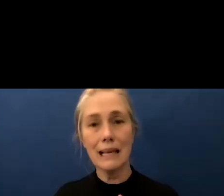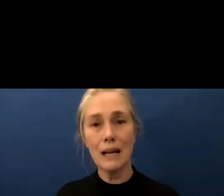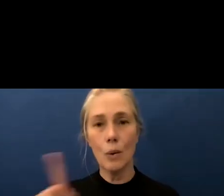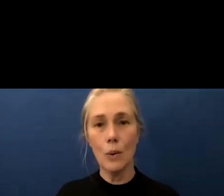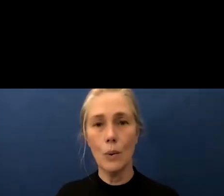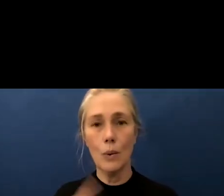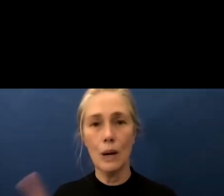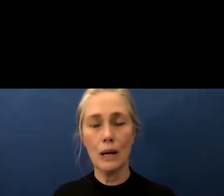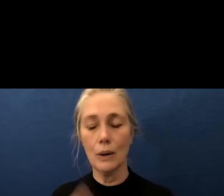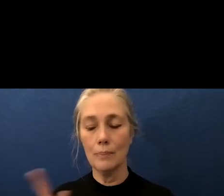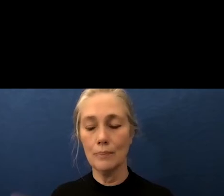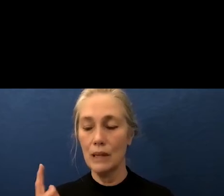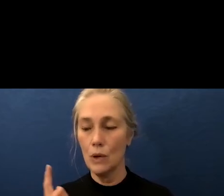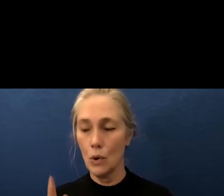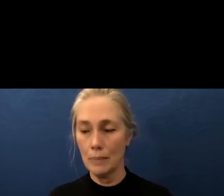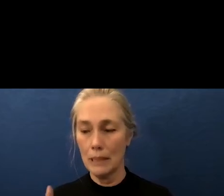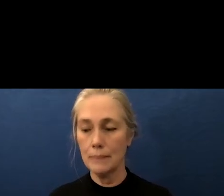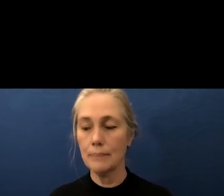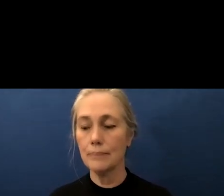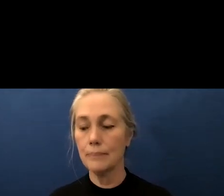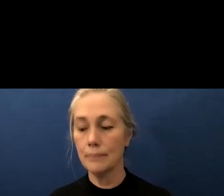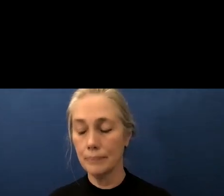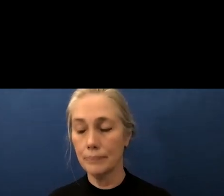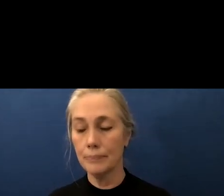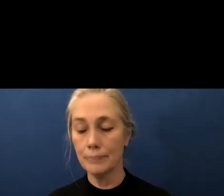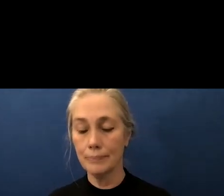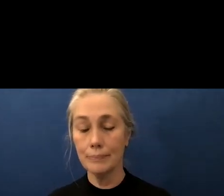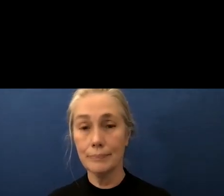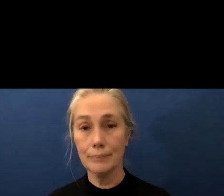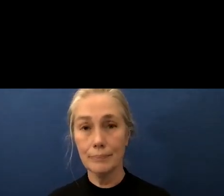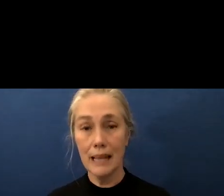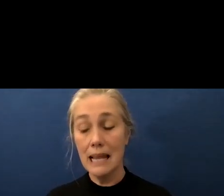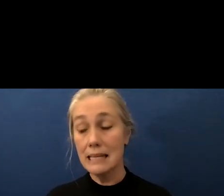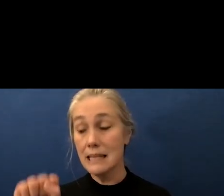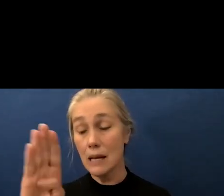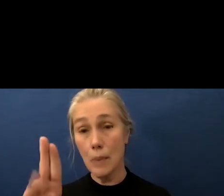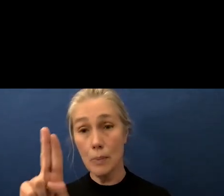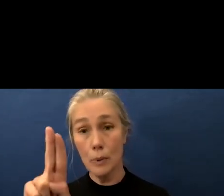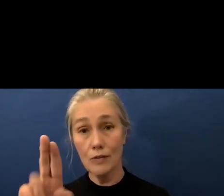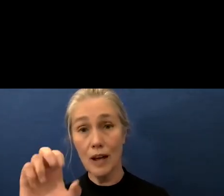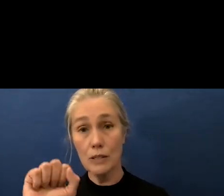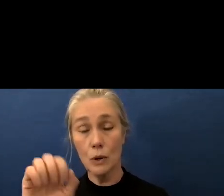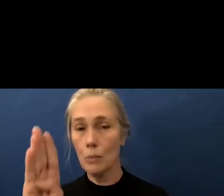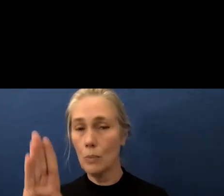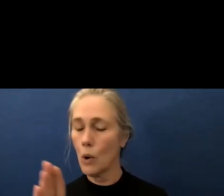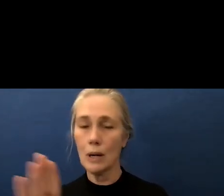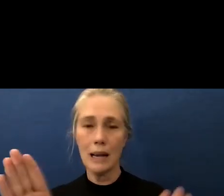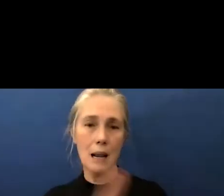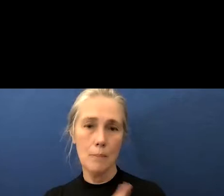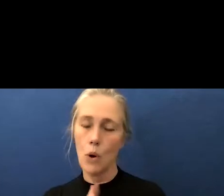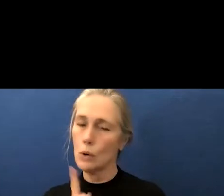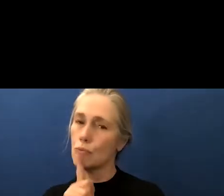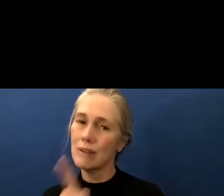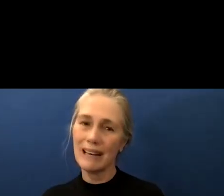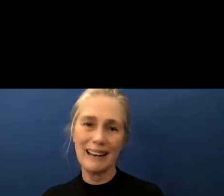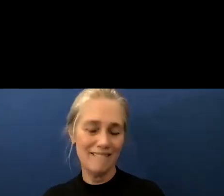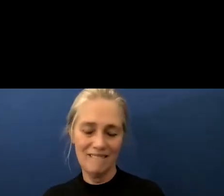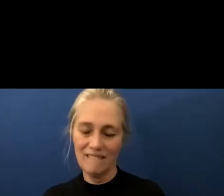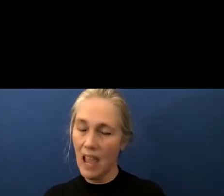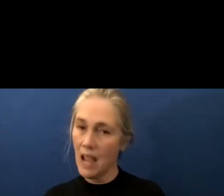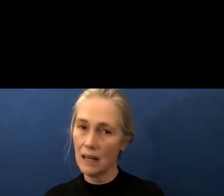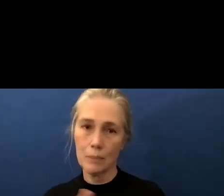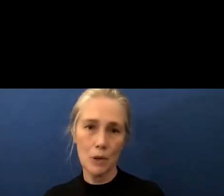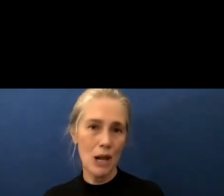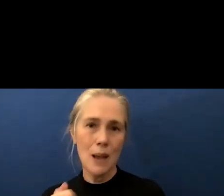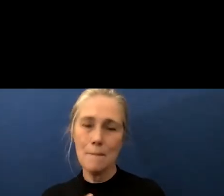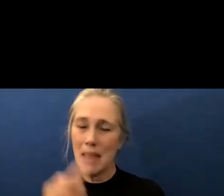hold on i'm gonna walk up that the santa barbara unified school board has failed their community in many ways they've created a mental health